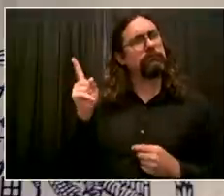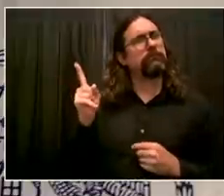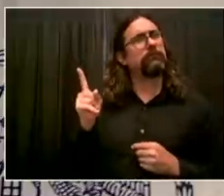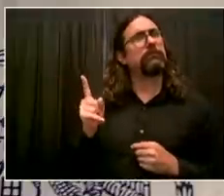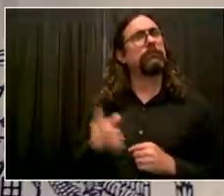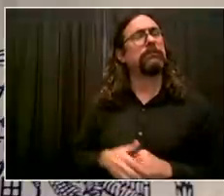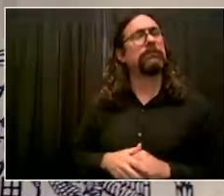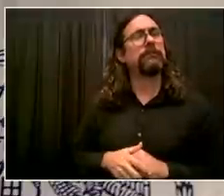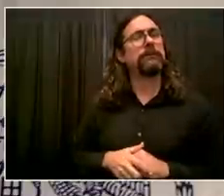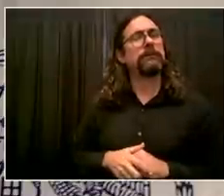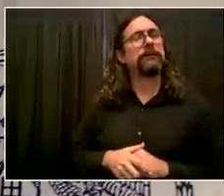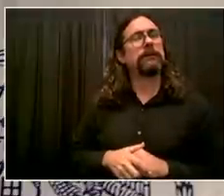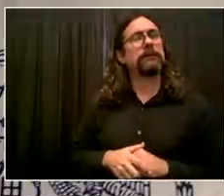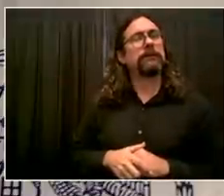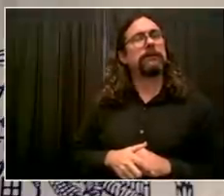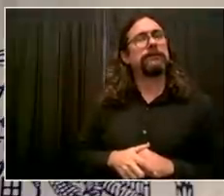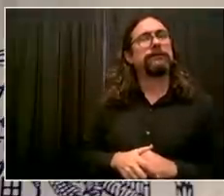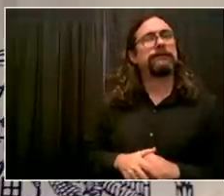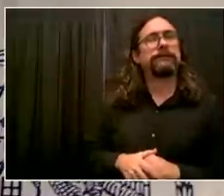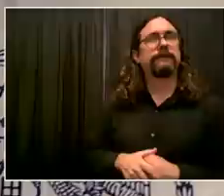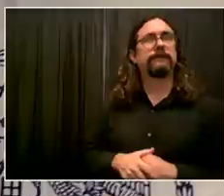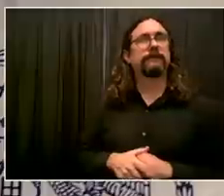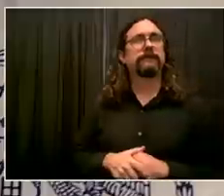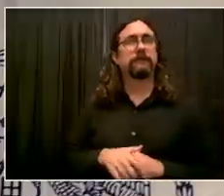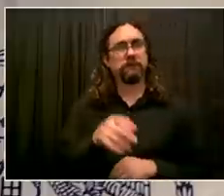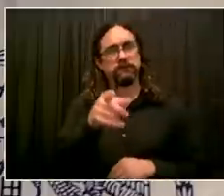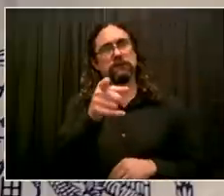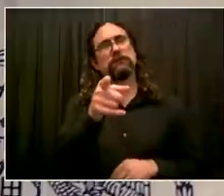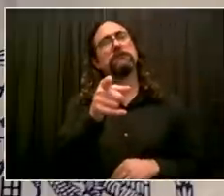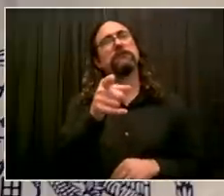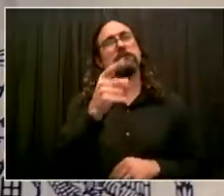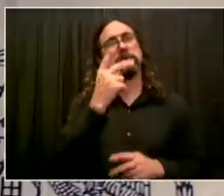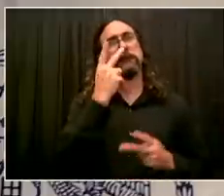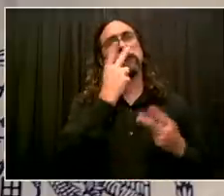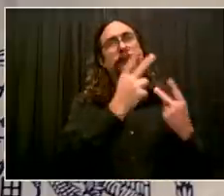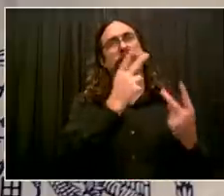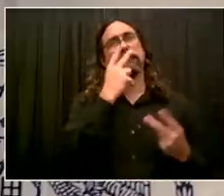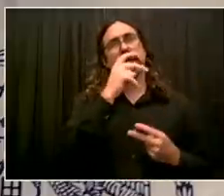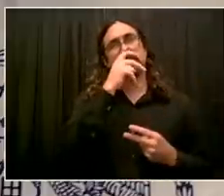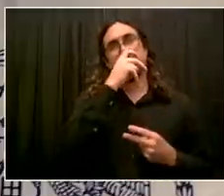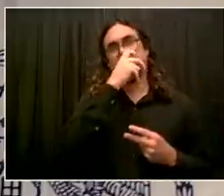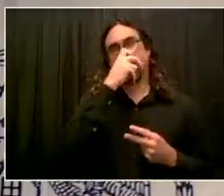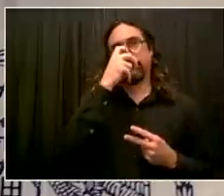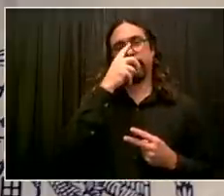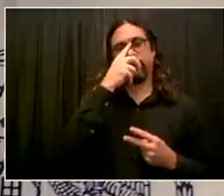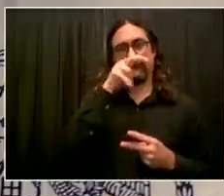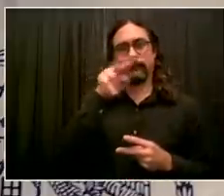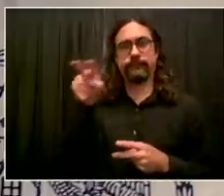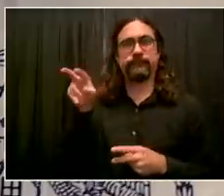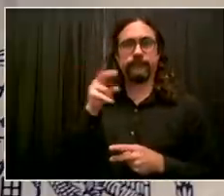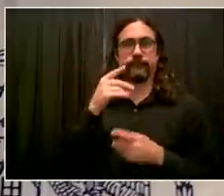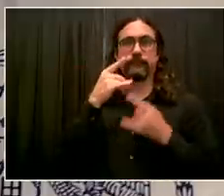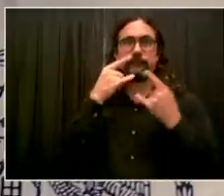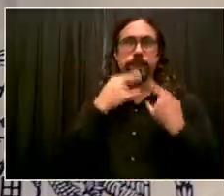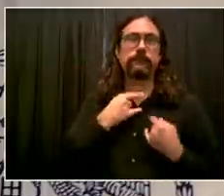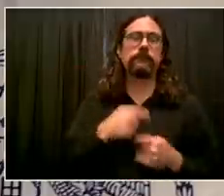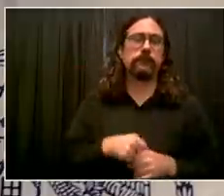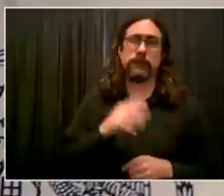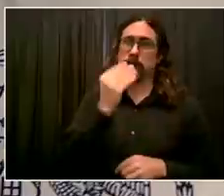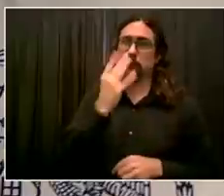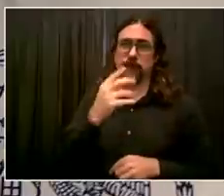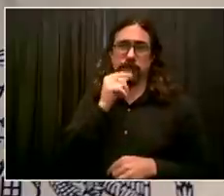media are reporting what they're seeing. I'm also watching all the time. I got to tell you, it seems a very different situation to me than it used to be,